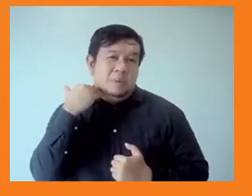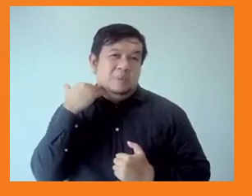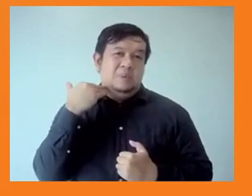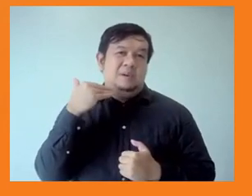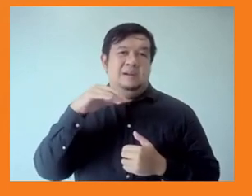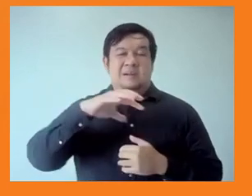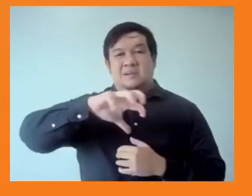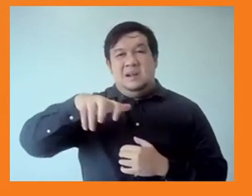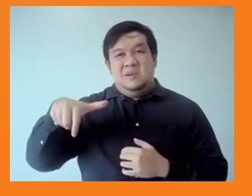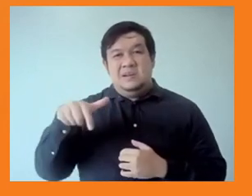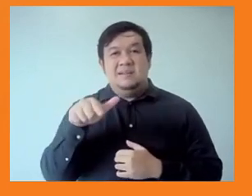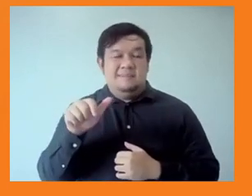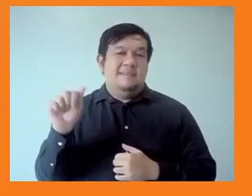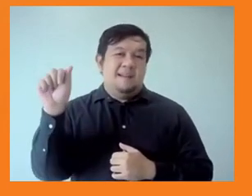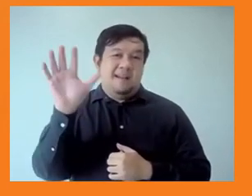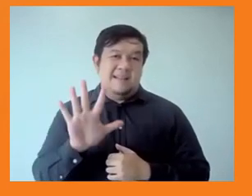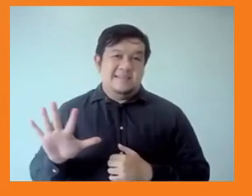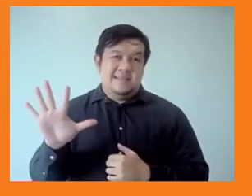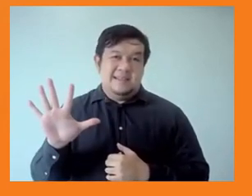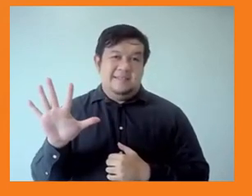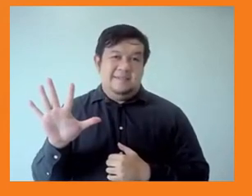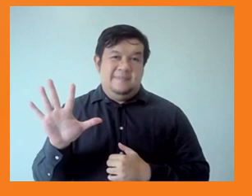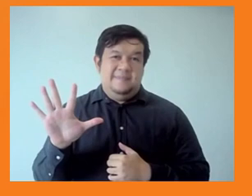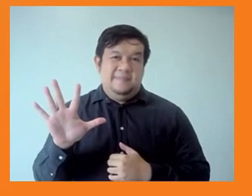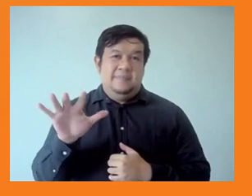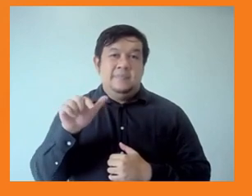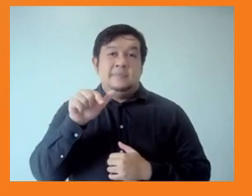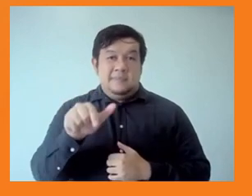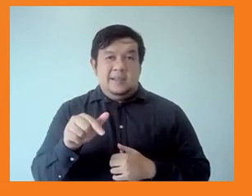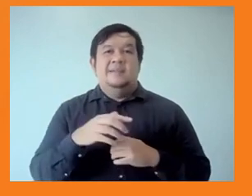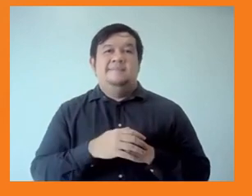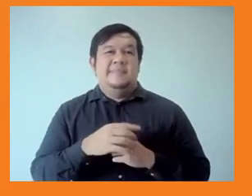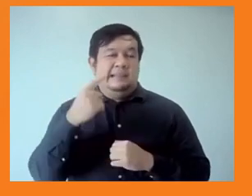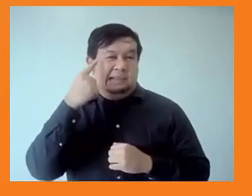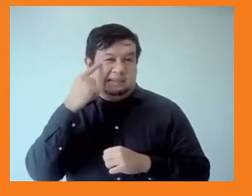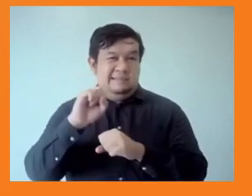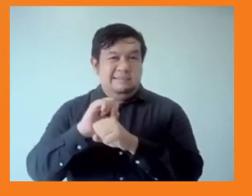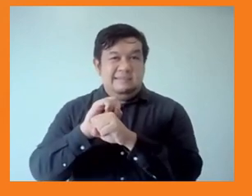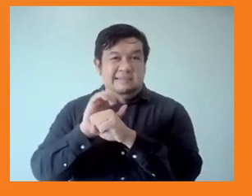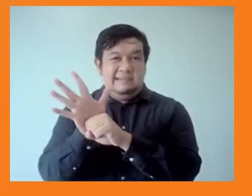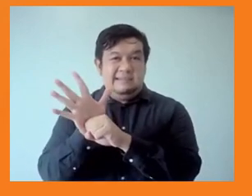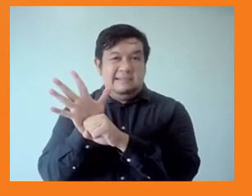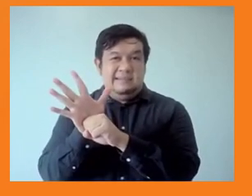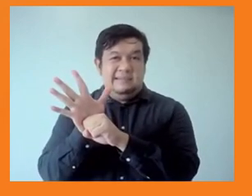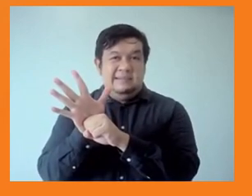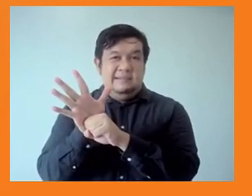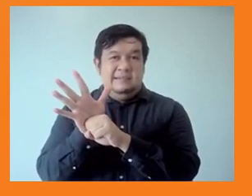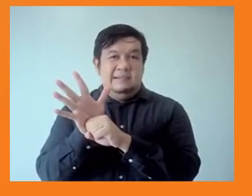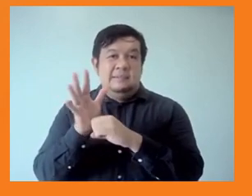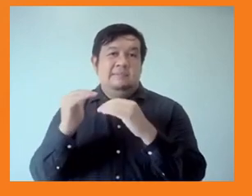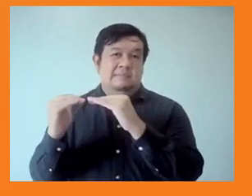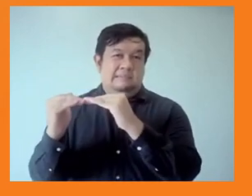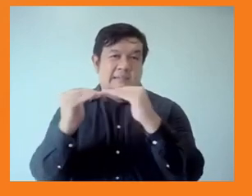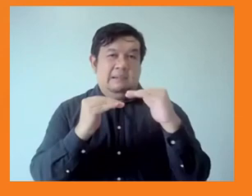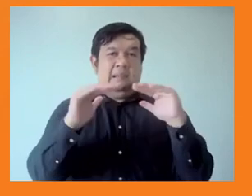about 1.8 trillion, about 40% during the pandemic. And inequality, as measured by the Gini coefficient, is likely to